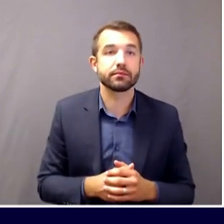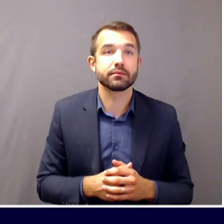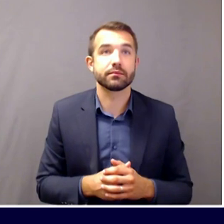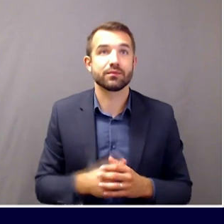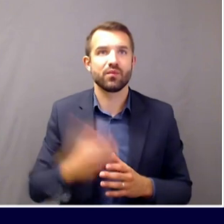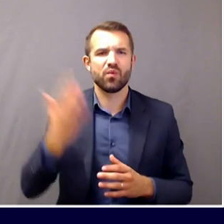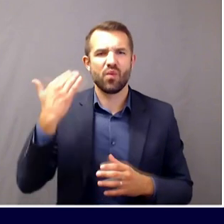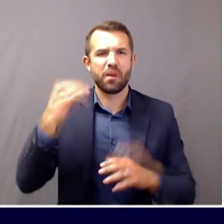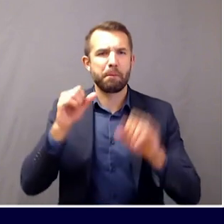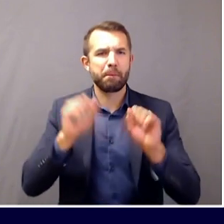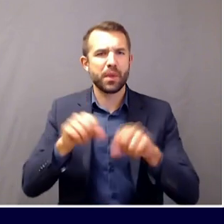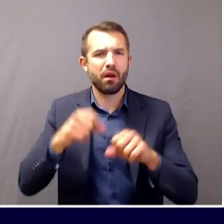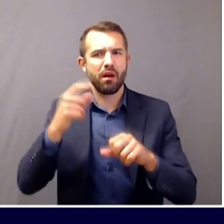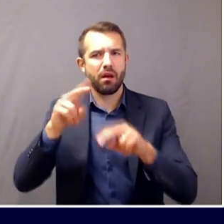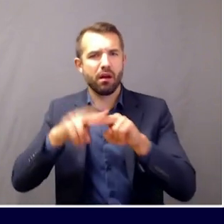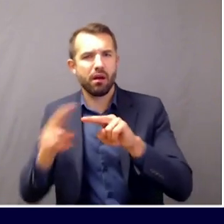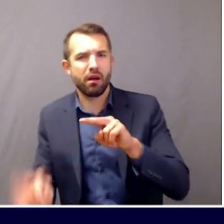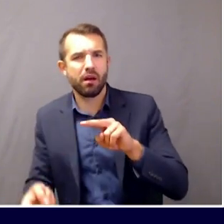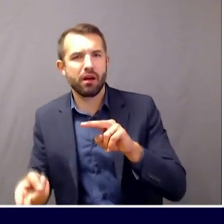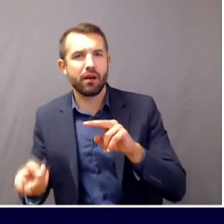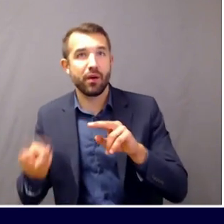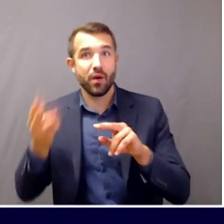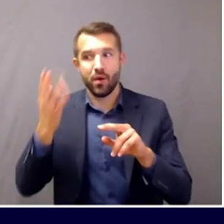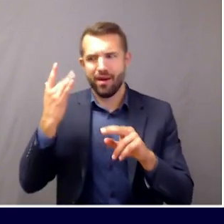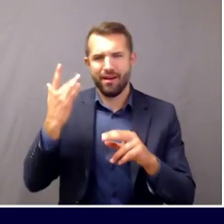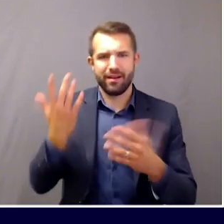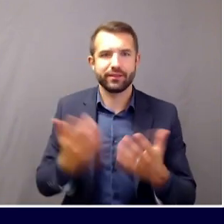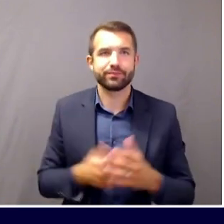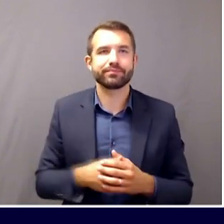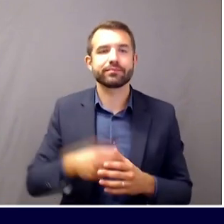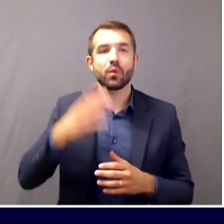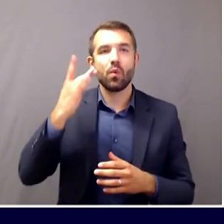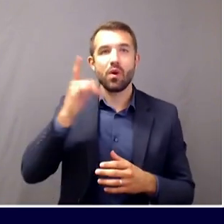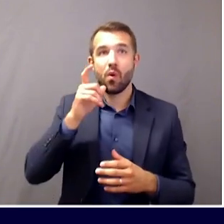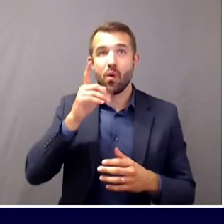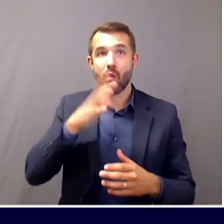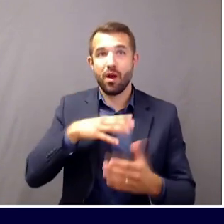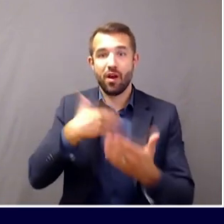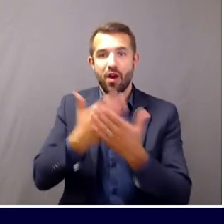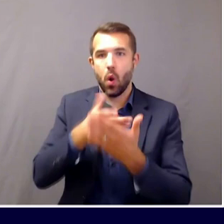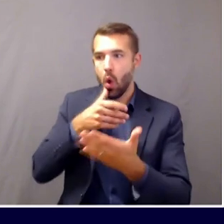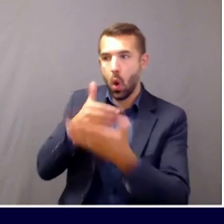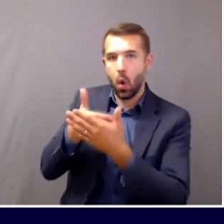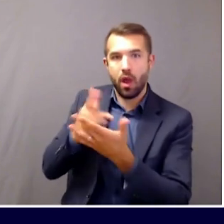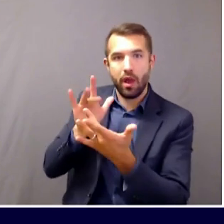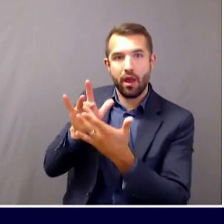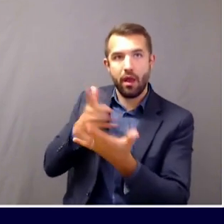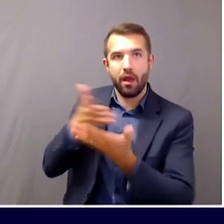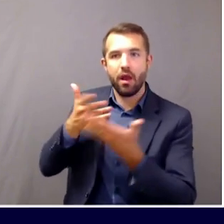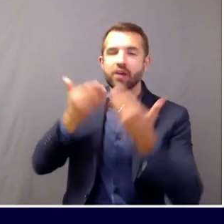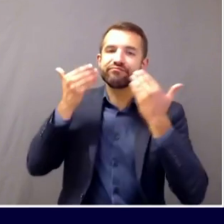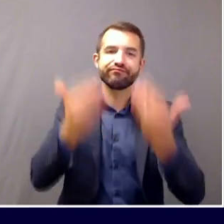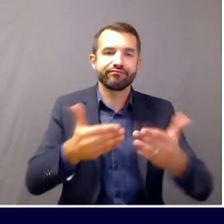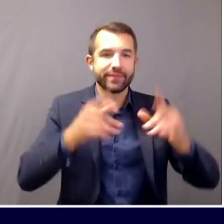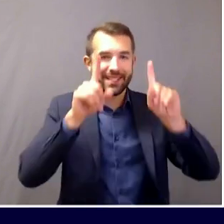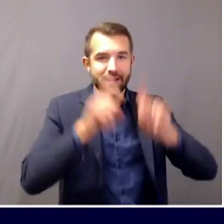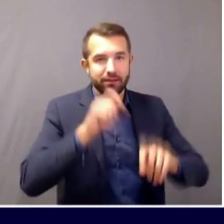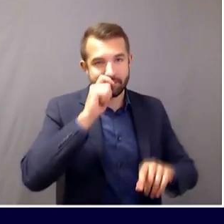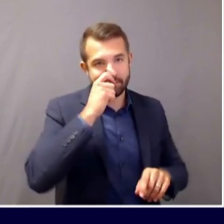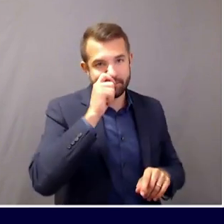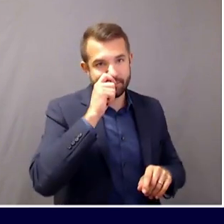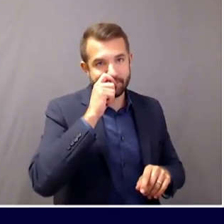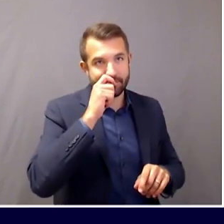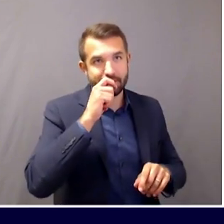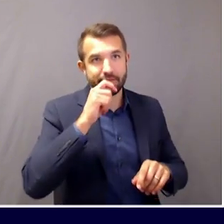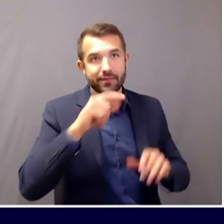individual who was a close contact of a confirmed case when it got tested and ended up testing negative. And